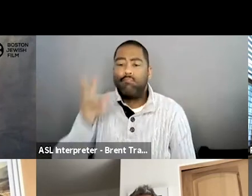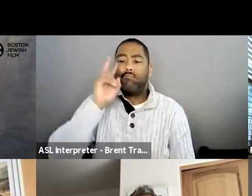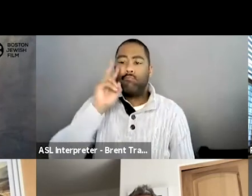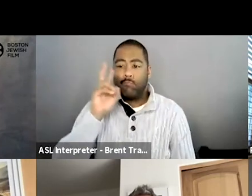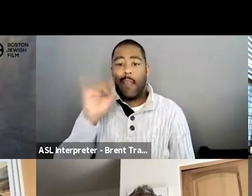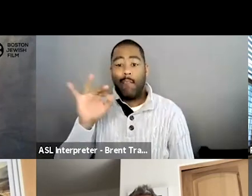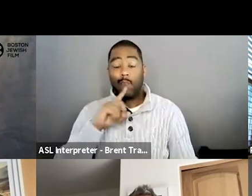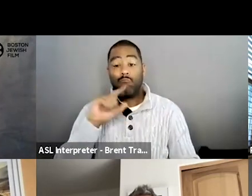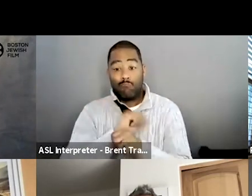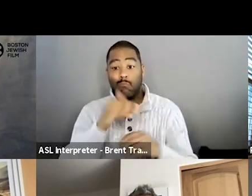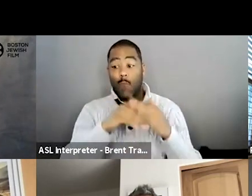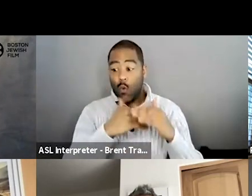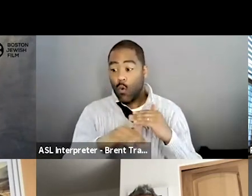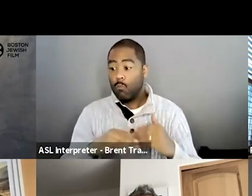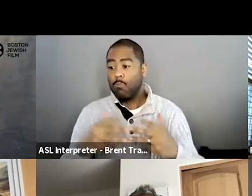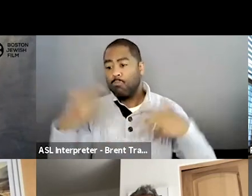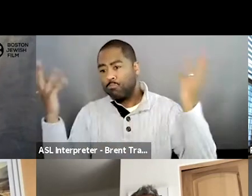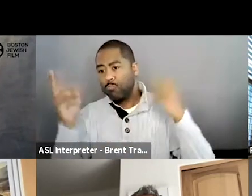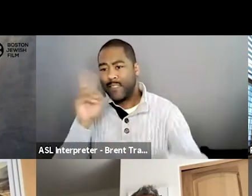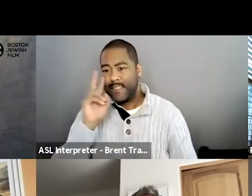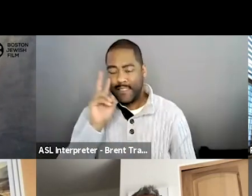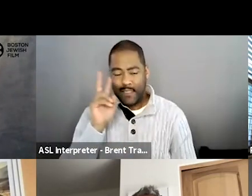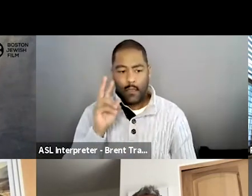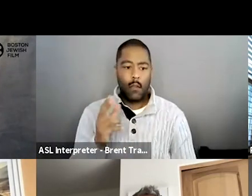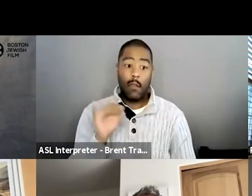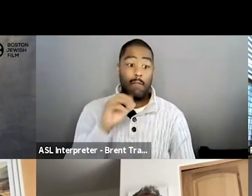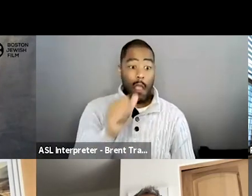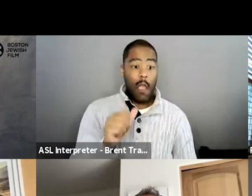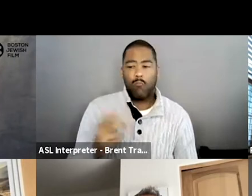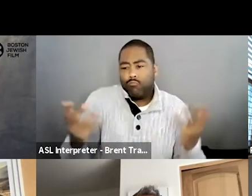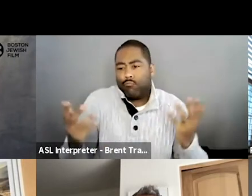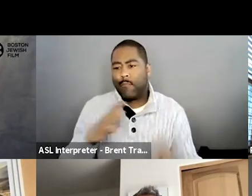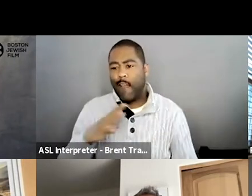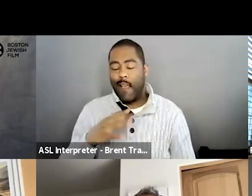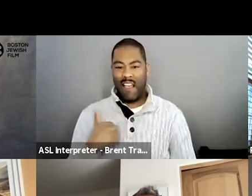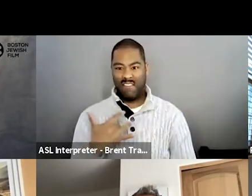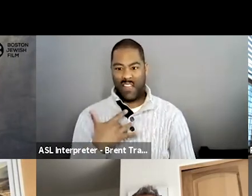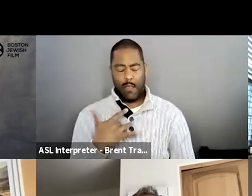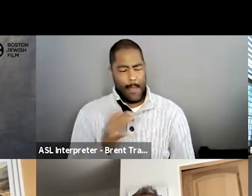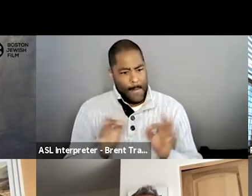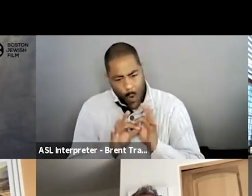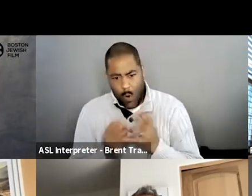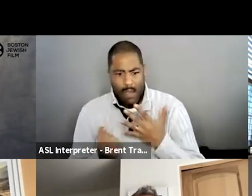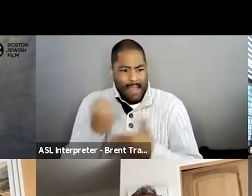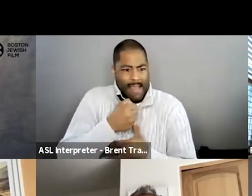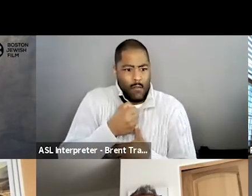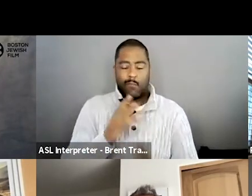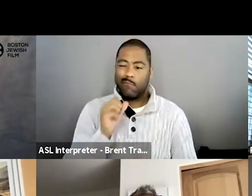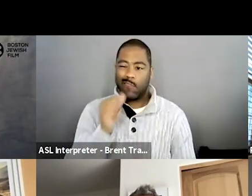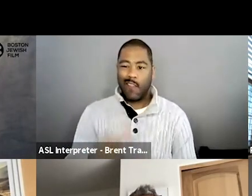kids, obviously, cause I'm an only child, but it's not something that I need or require in my life. Um, work in school,